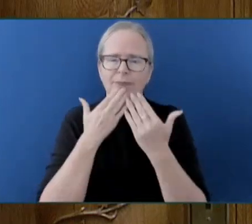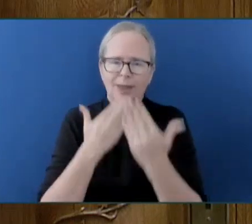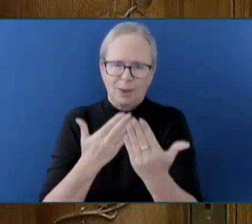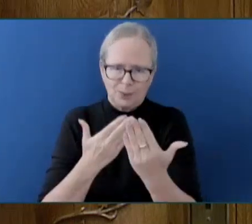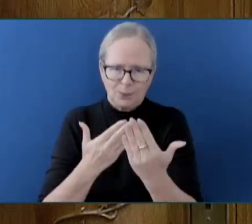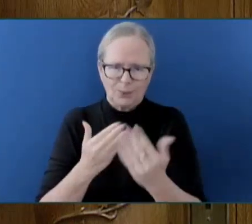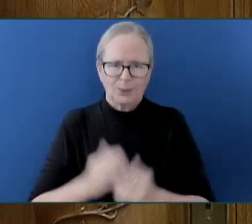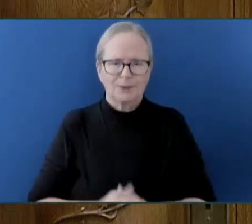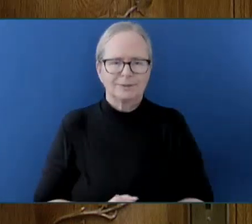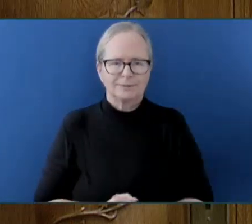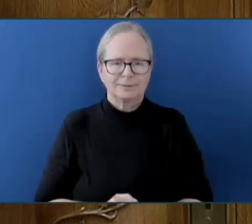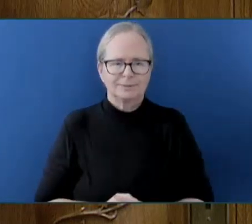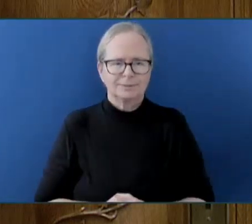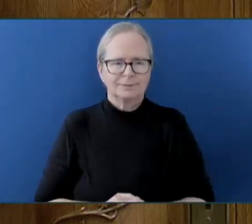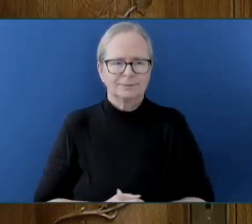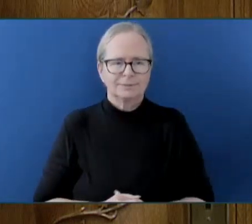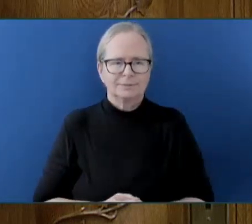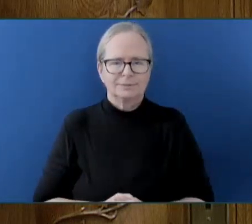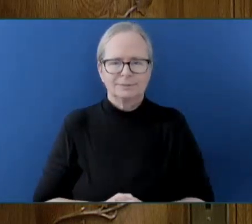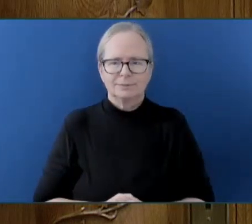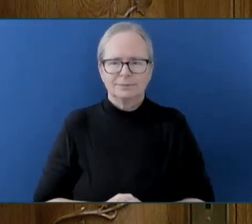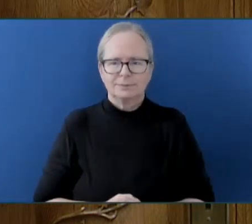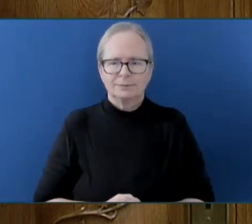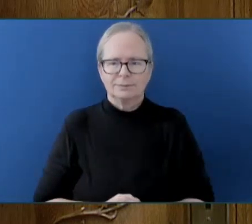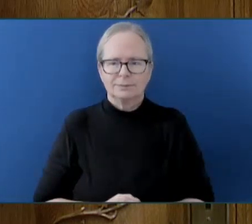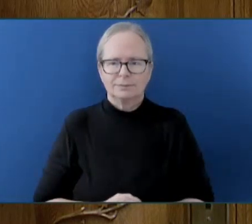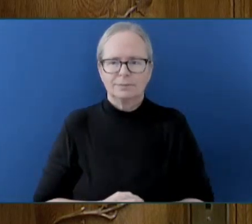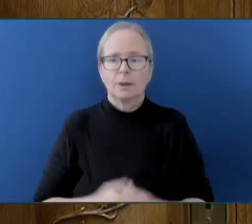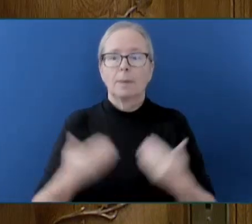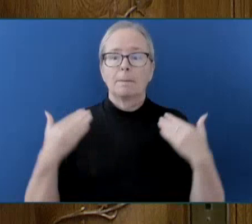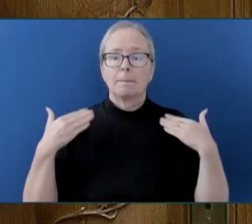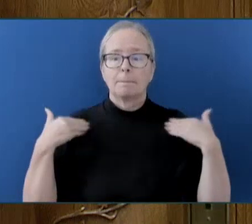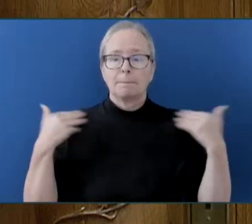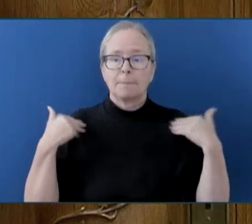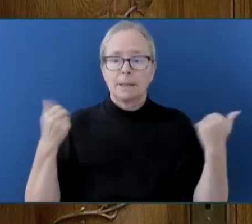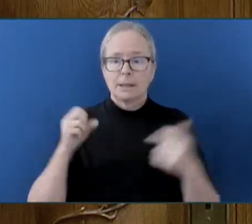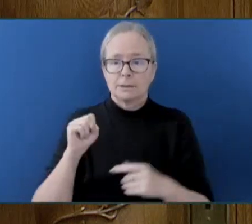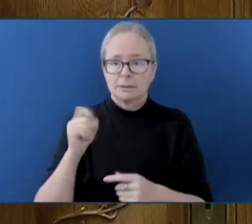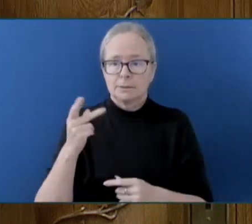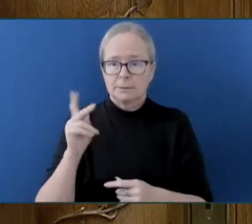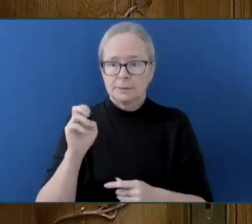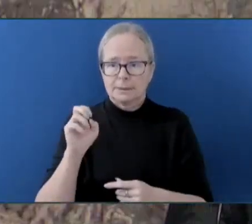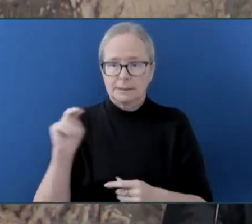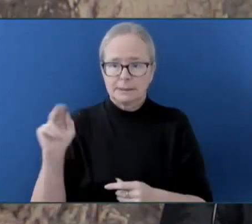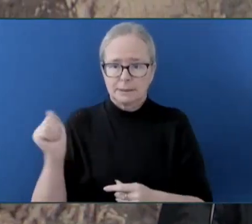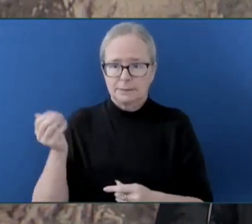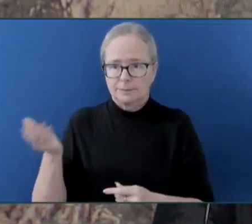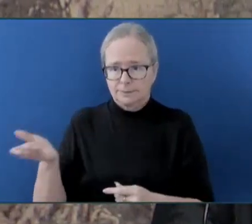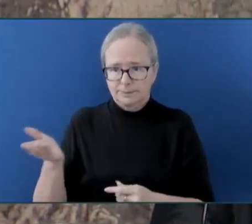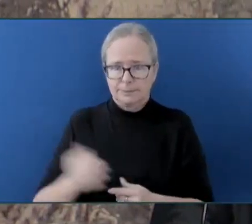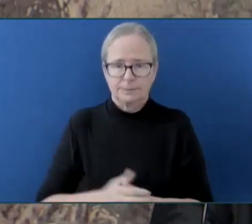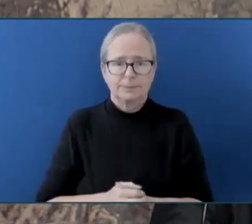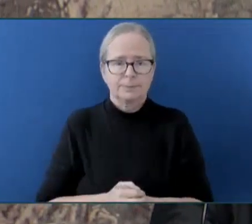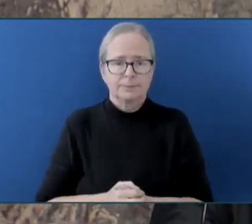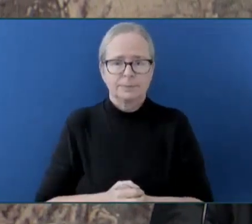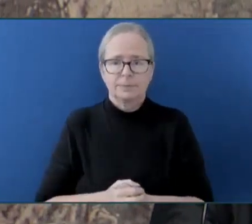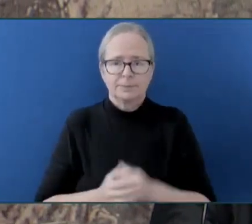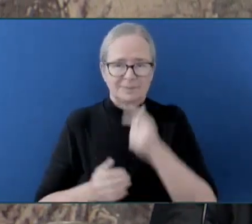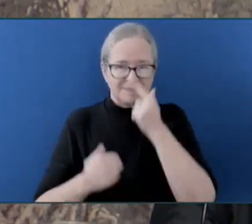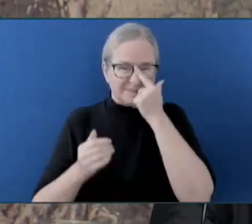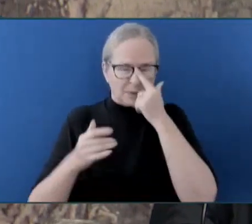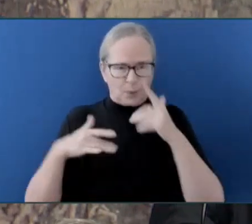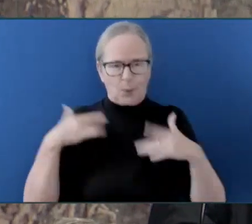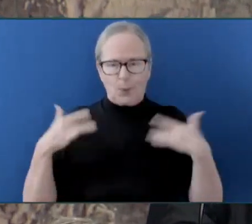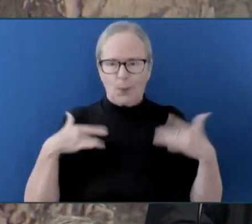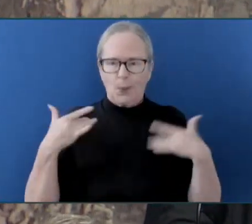Member Fariskeena. I am very excited to share some great news after exceptional collaboration and determination for my community of